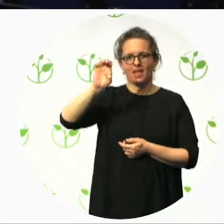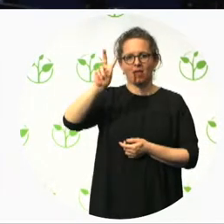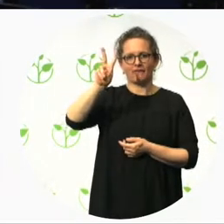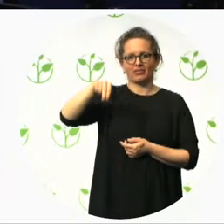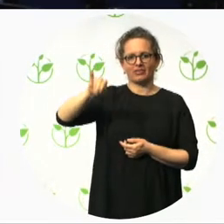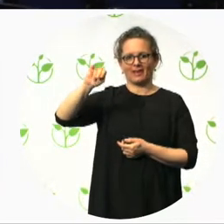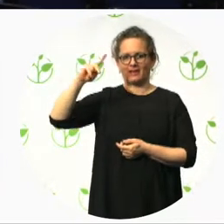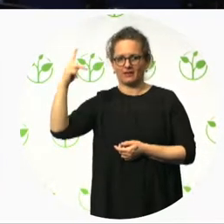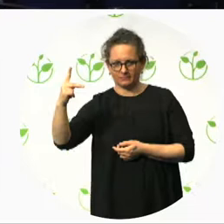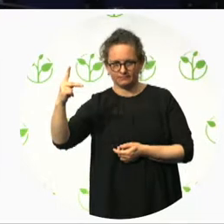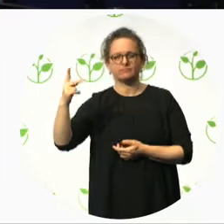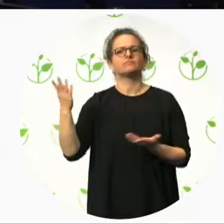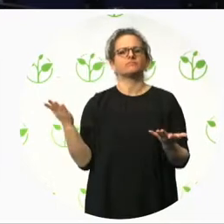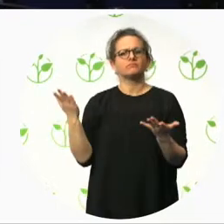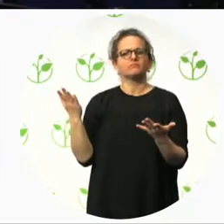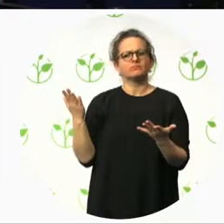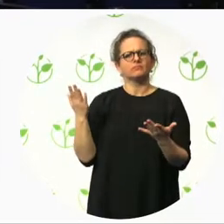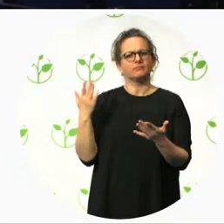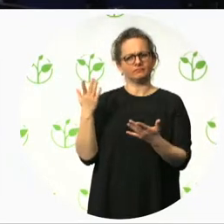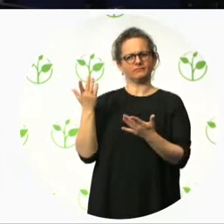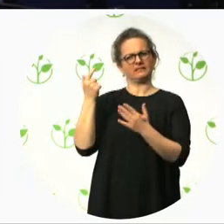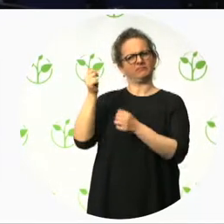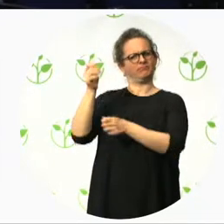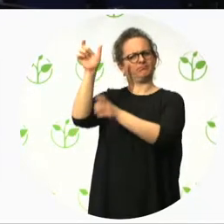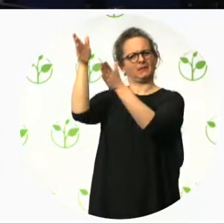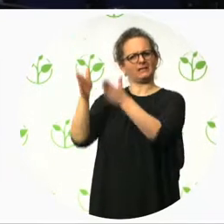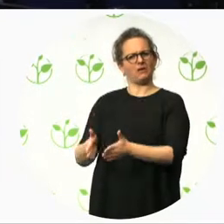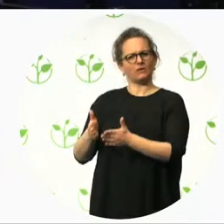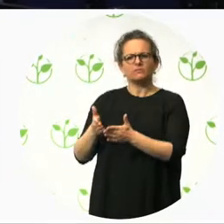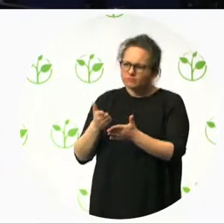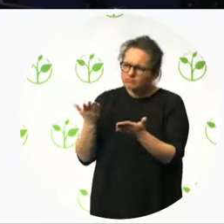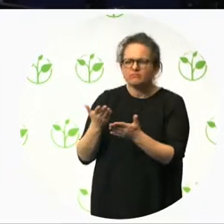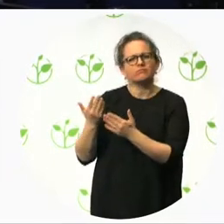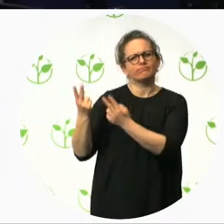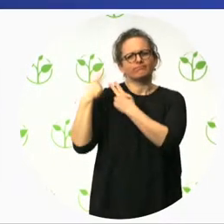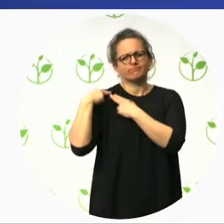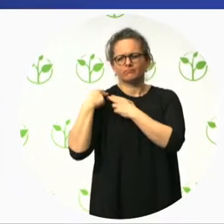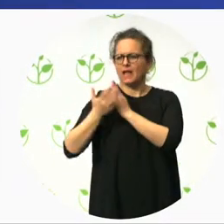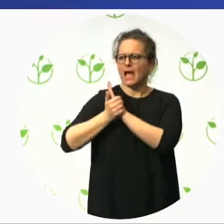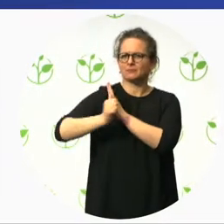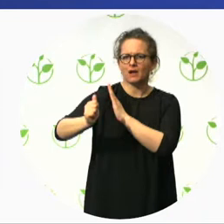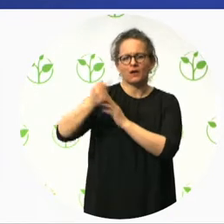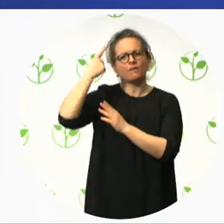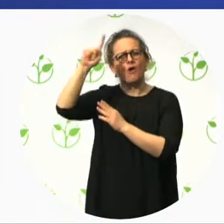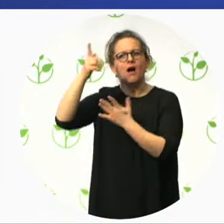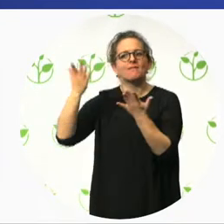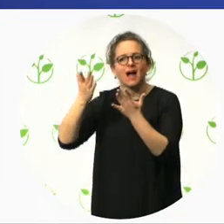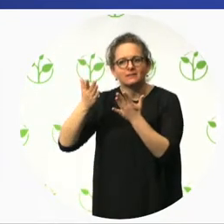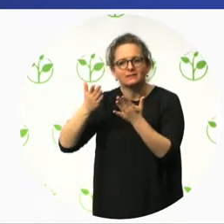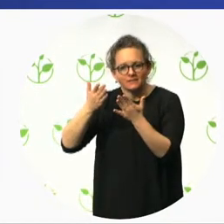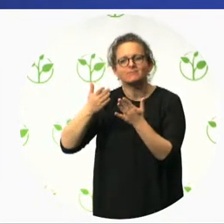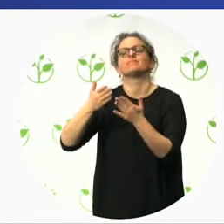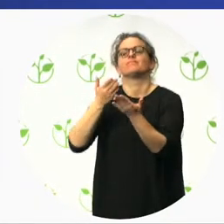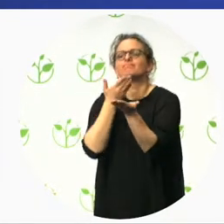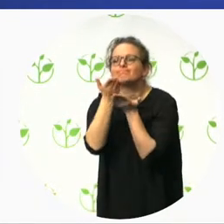as a consultant on accessibility and focusing on the built environment. Thank you very much. Erika